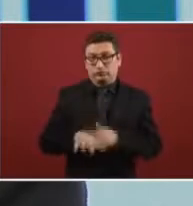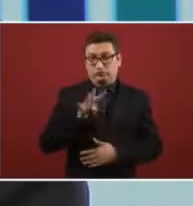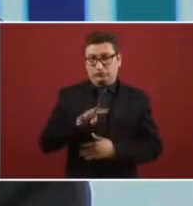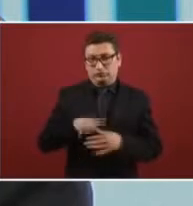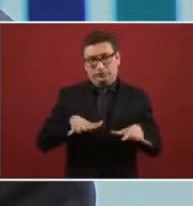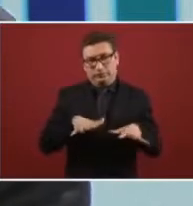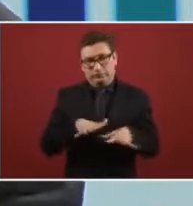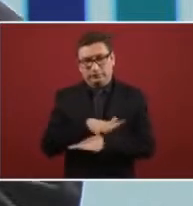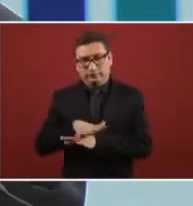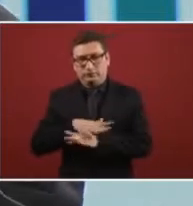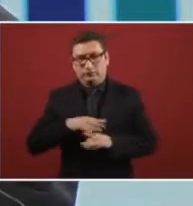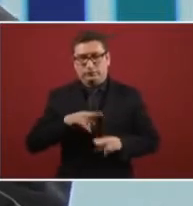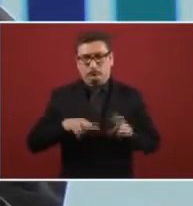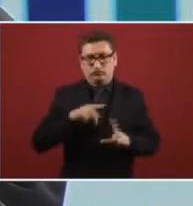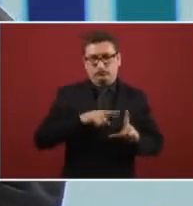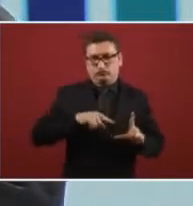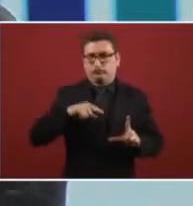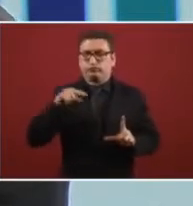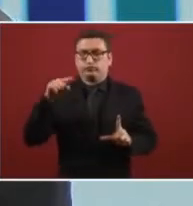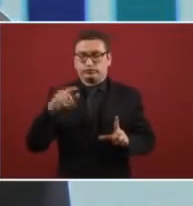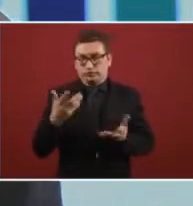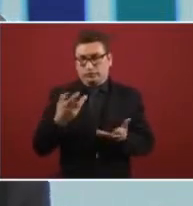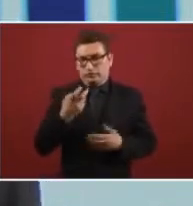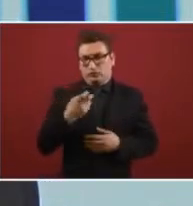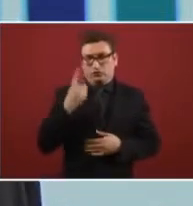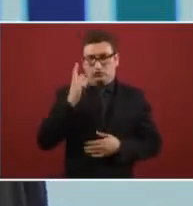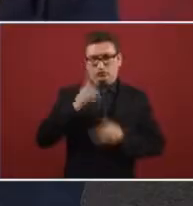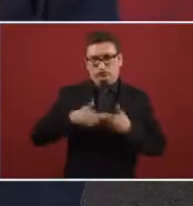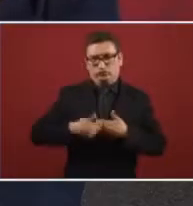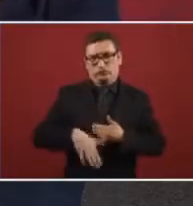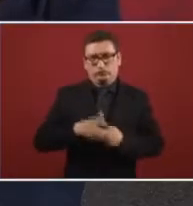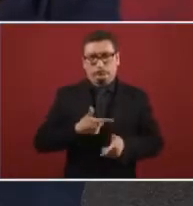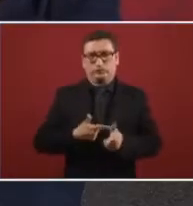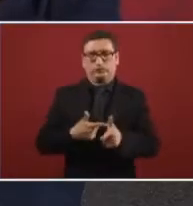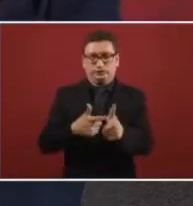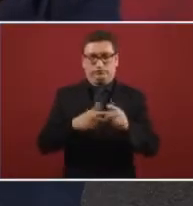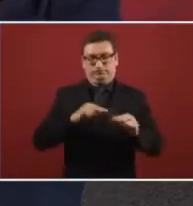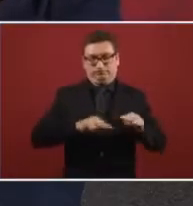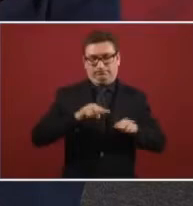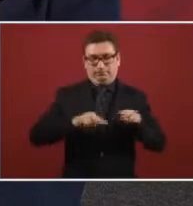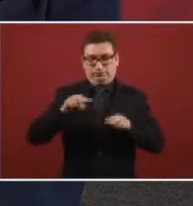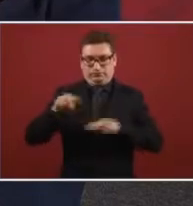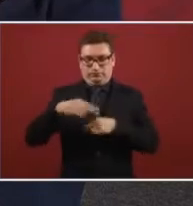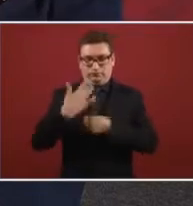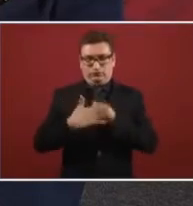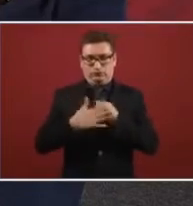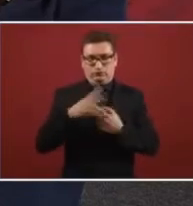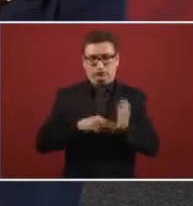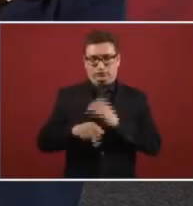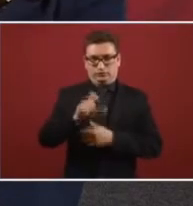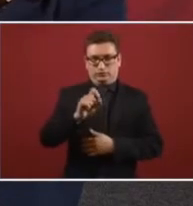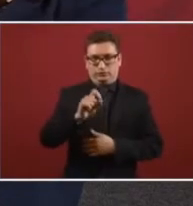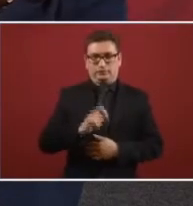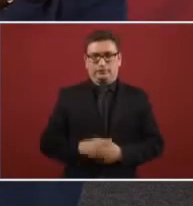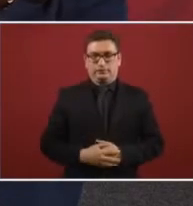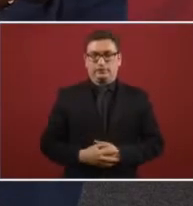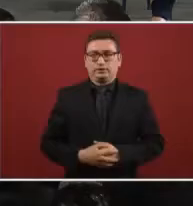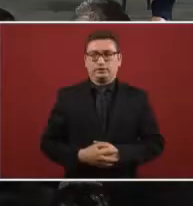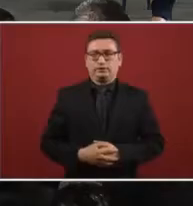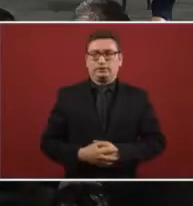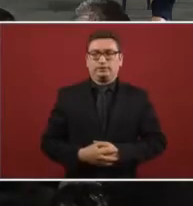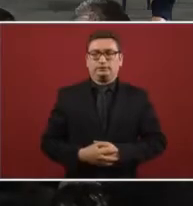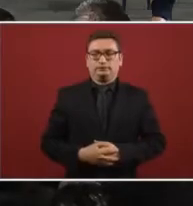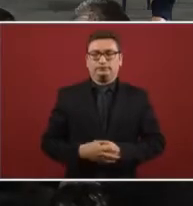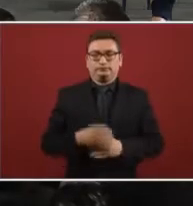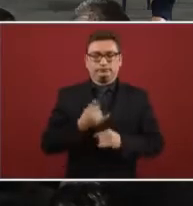and as of this year we stopped that tendency it changes so that will affect the next